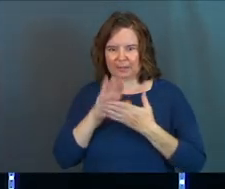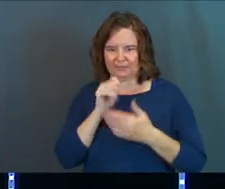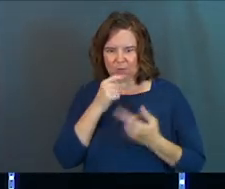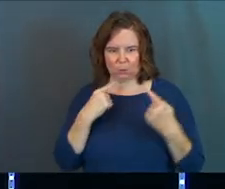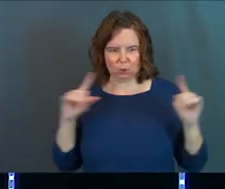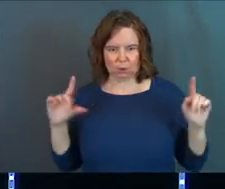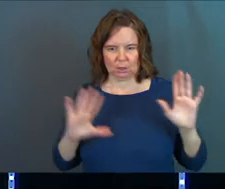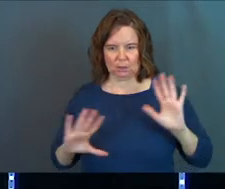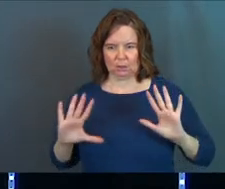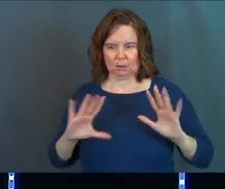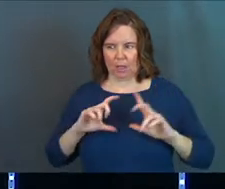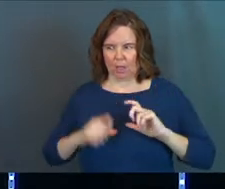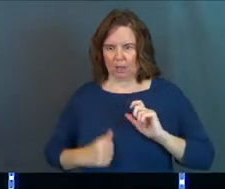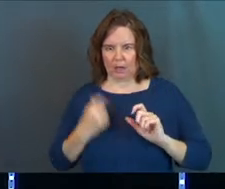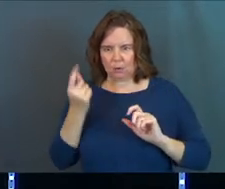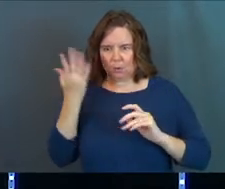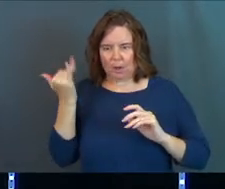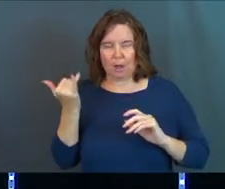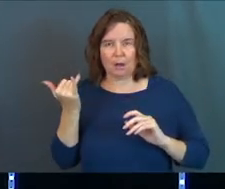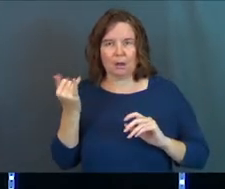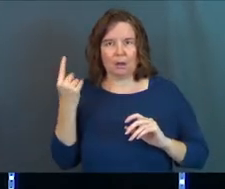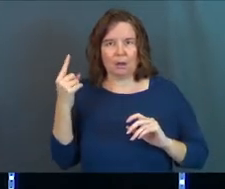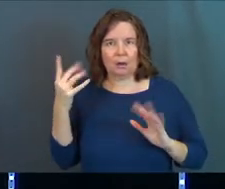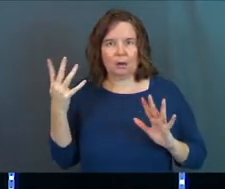work. And I don't get why.